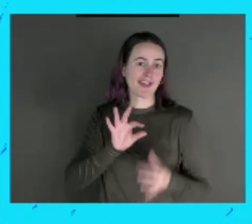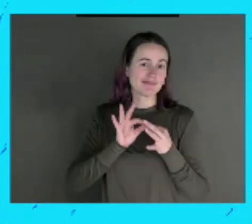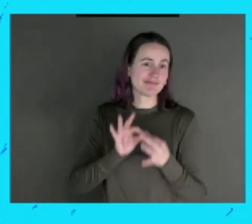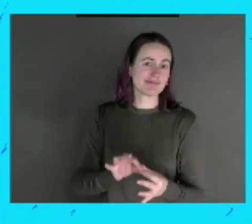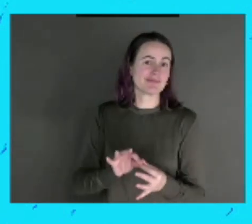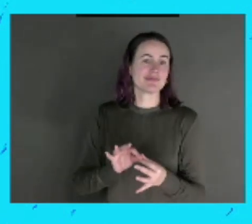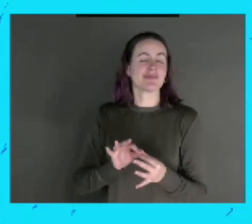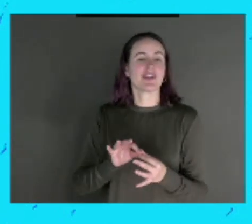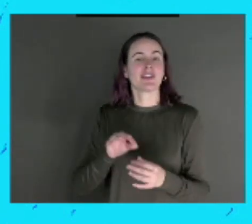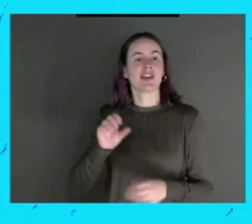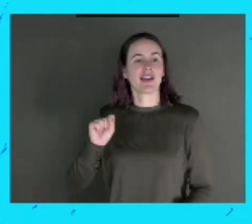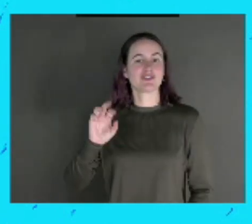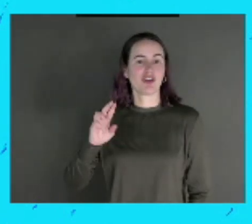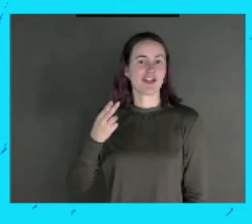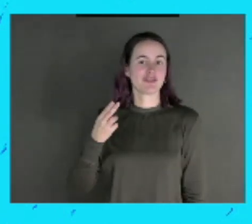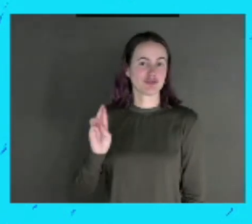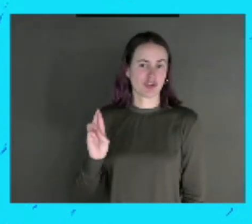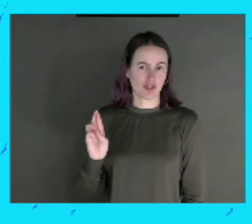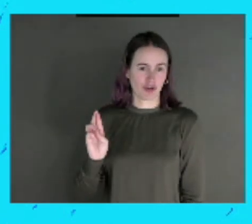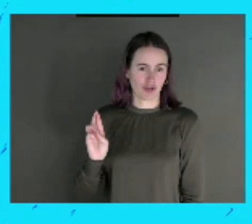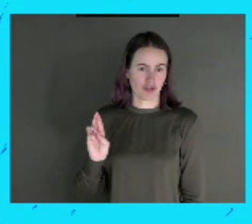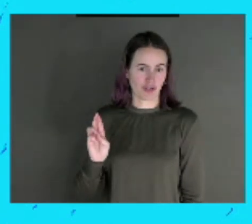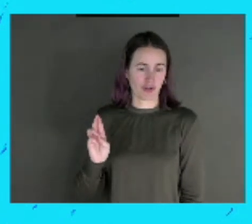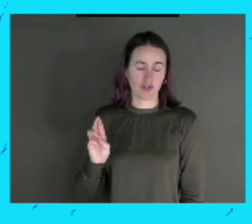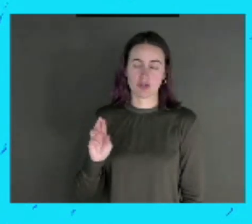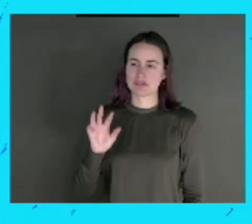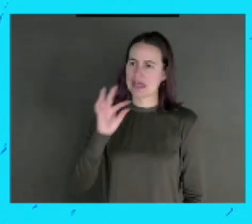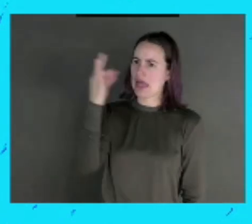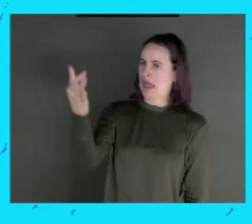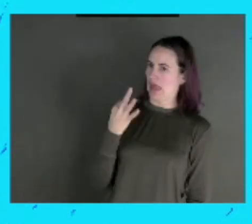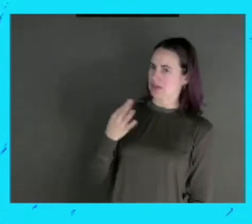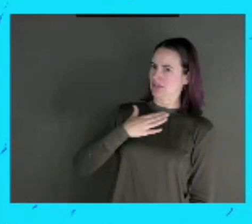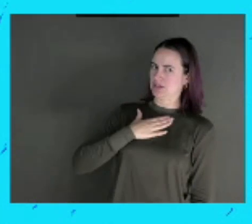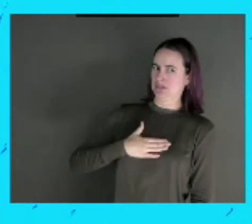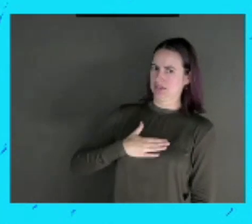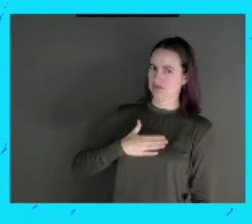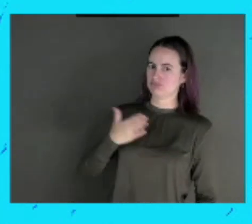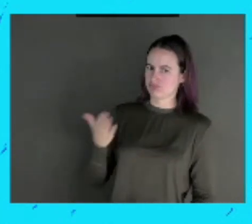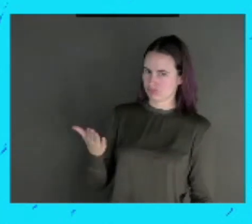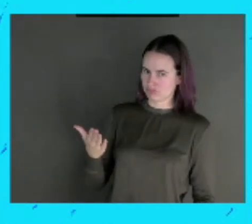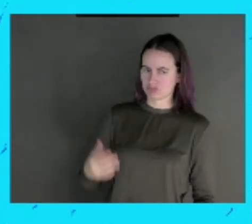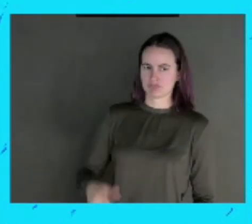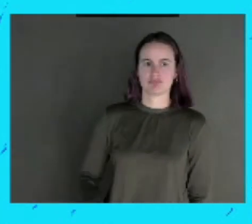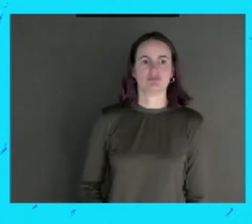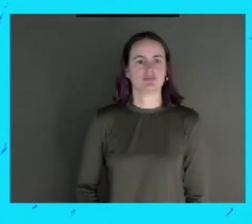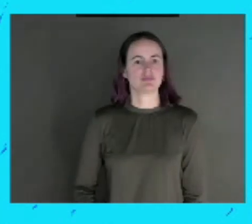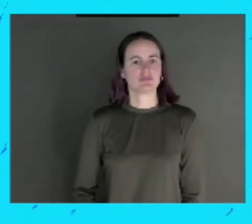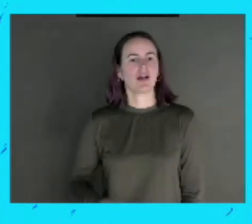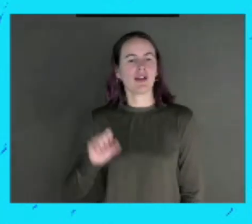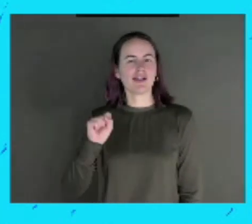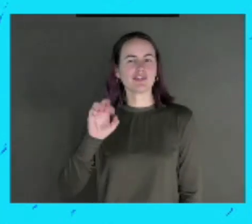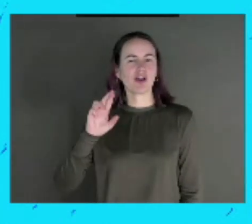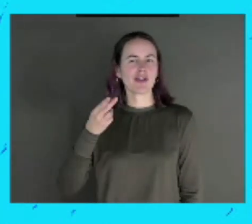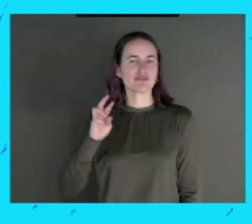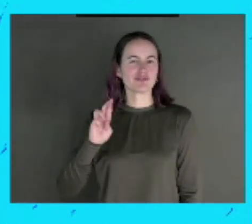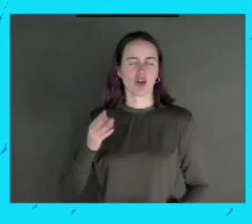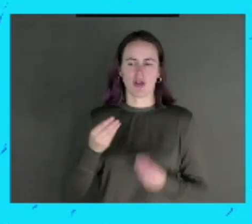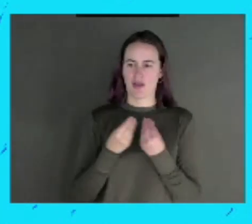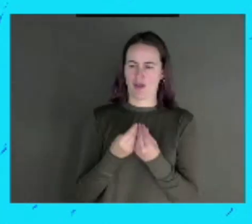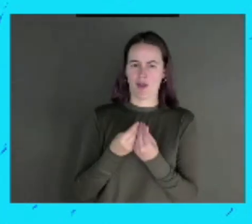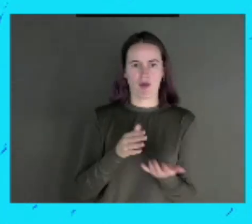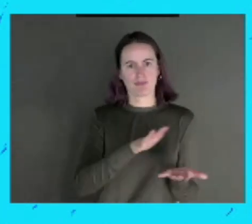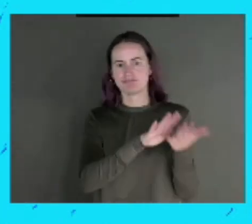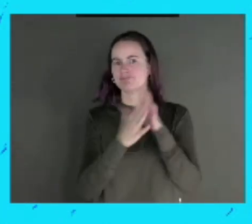called Ask Us What We Need. Youth-led Approaches to Redefining Sexuality Education. Now, we have had a lot of